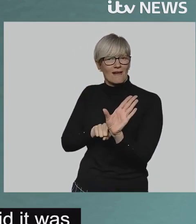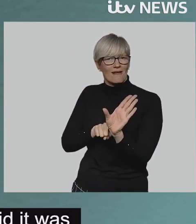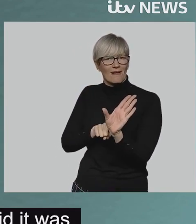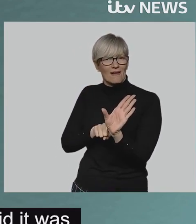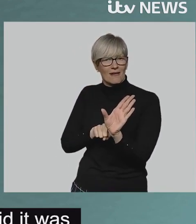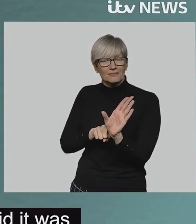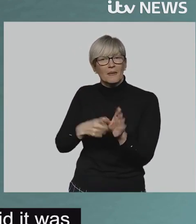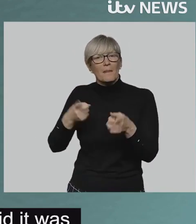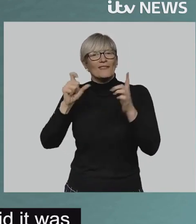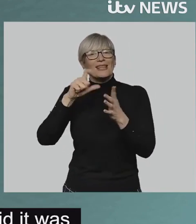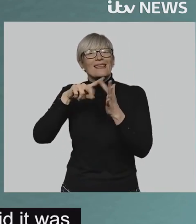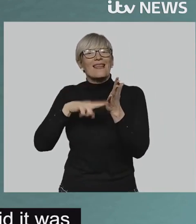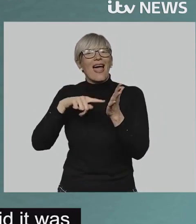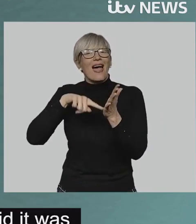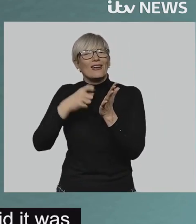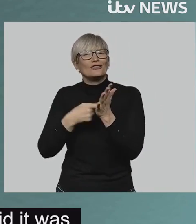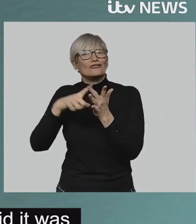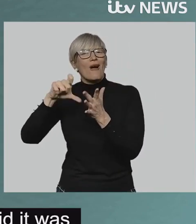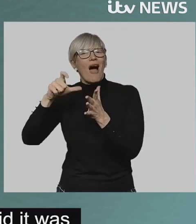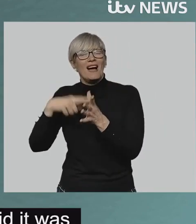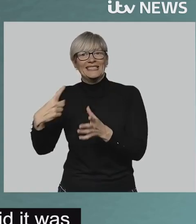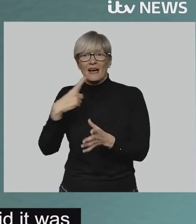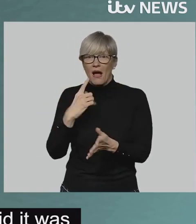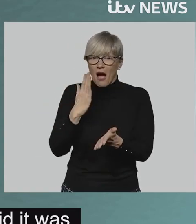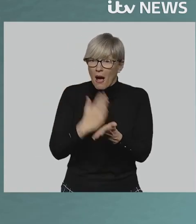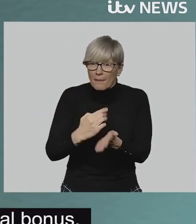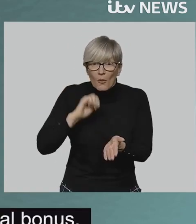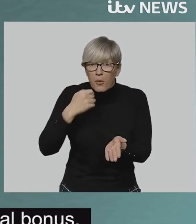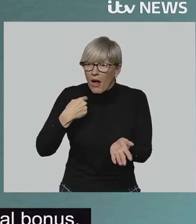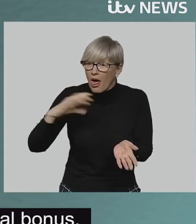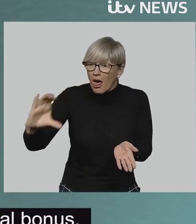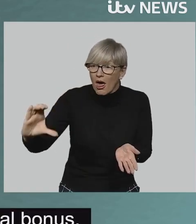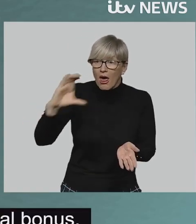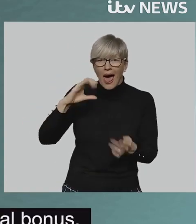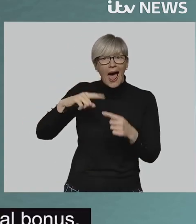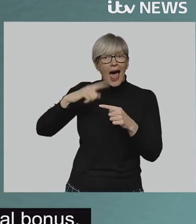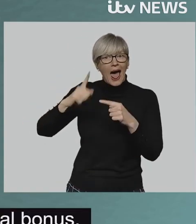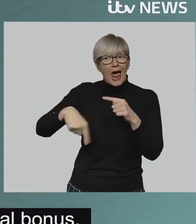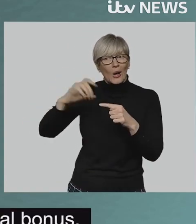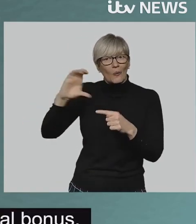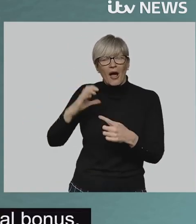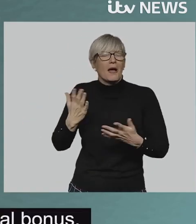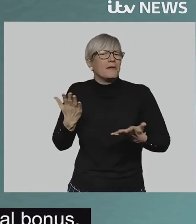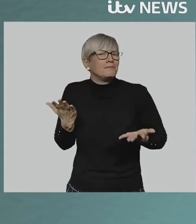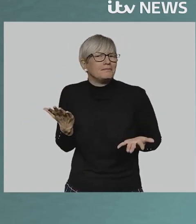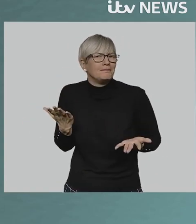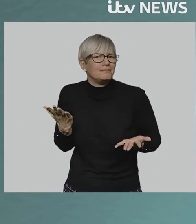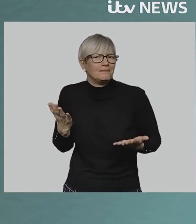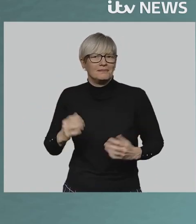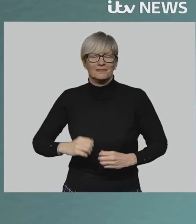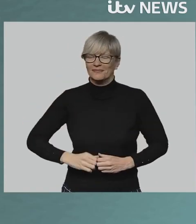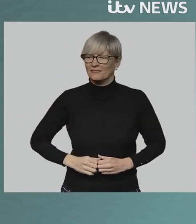The boss of Centrica said it was too early to say whether or not he will be taking his annual bonus.